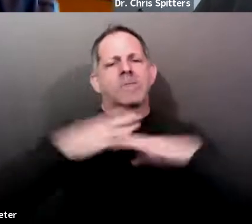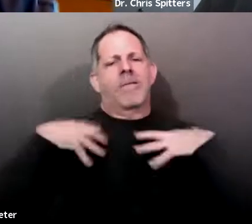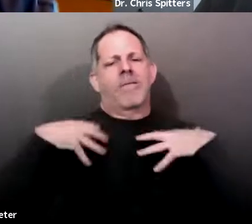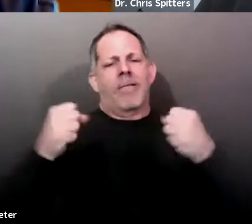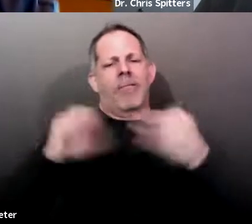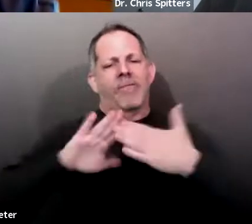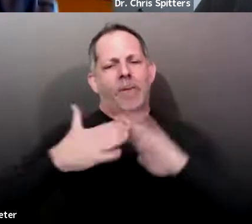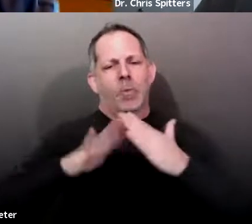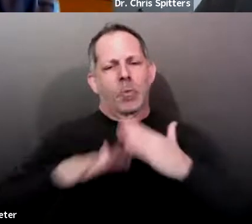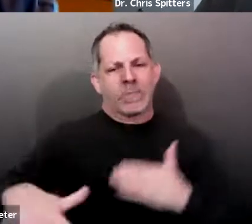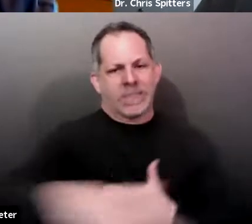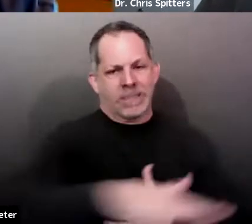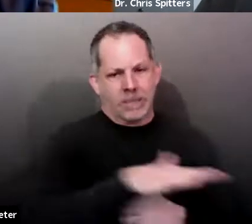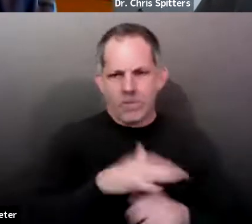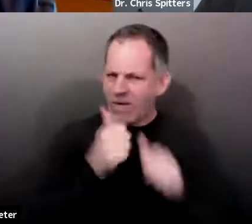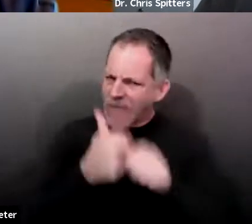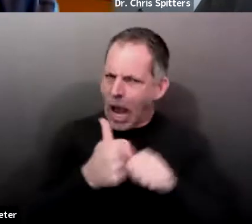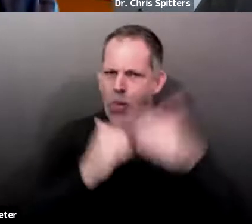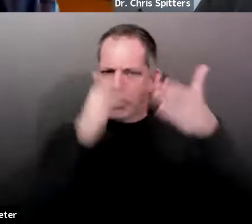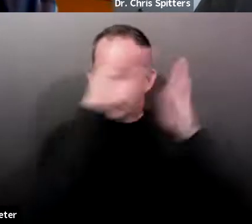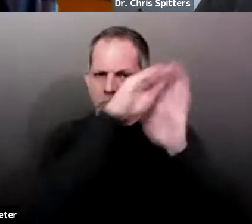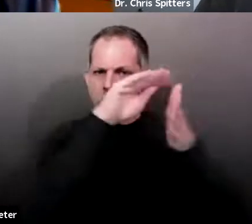please come with some documentation.